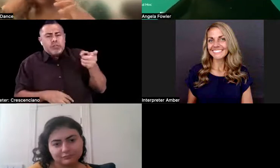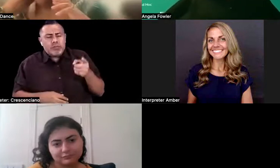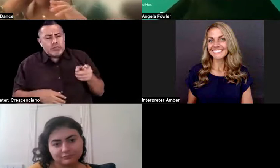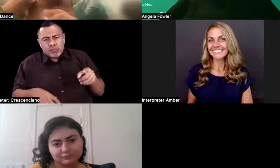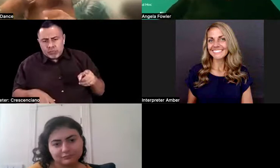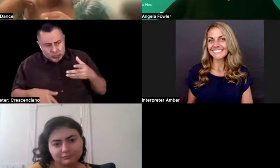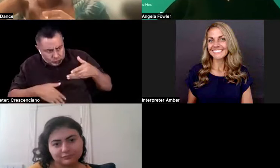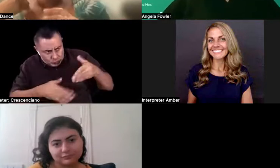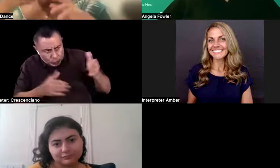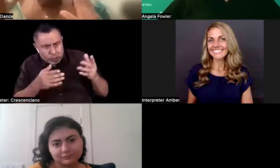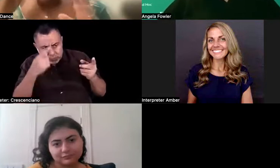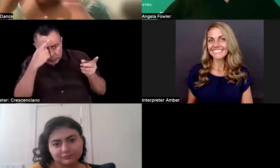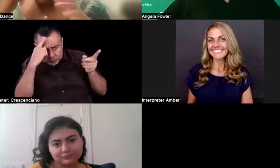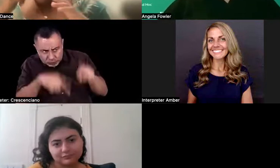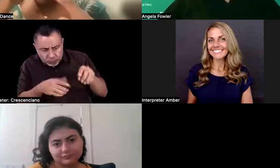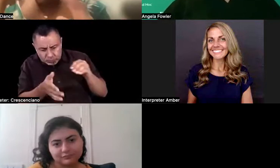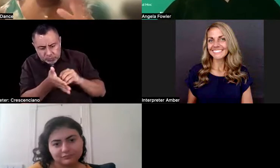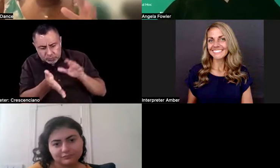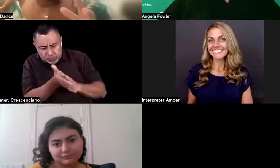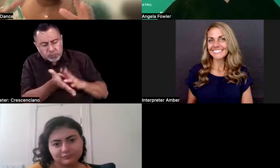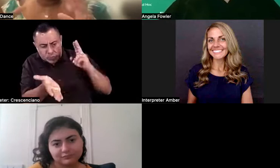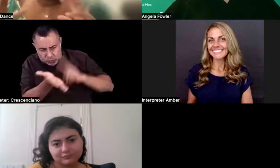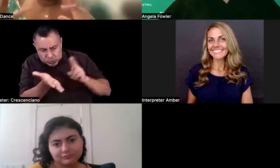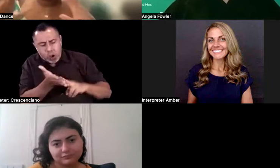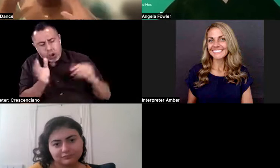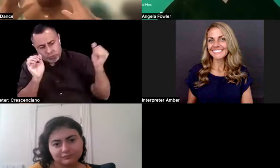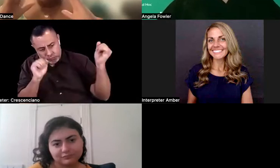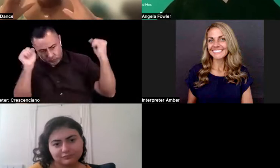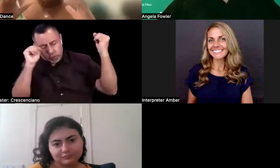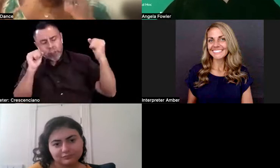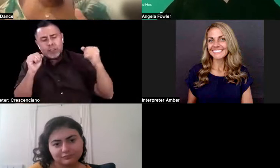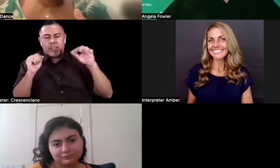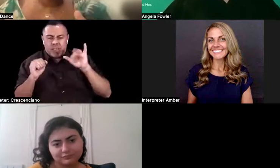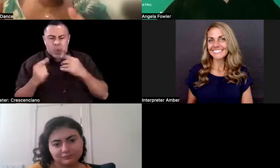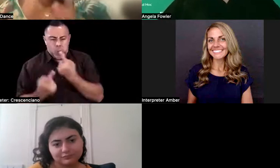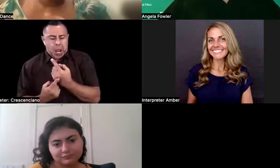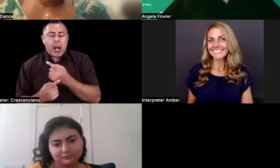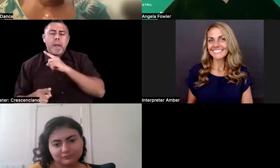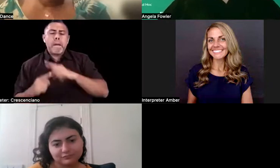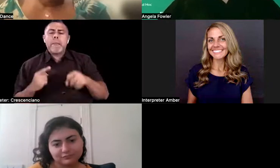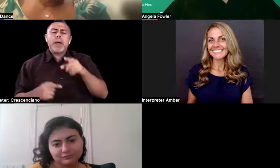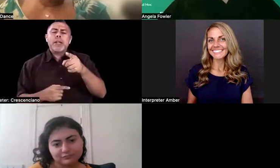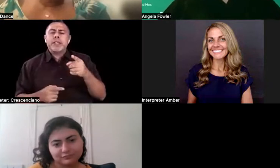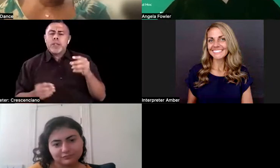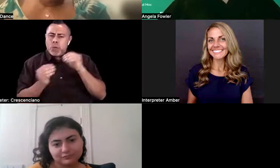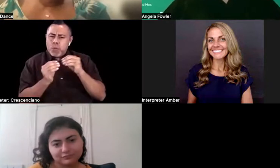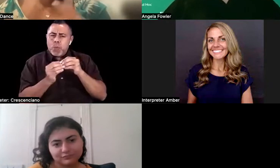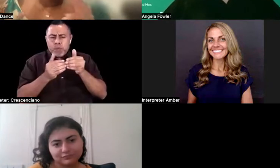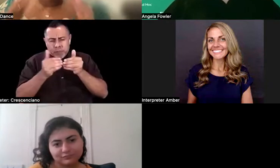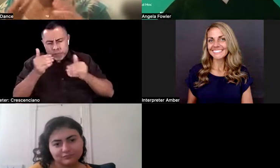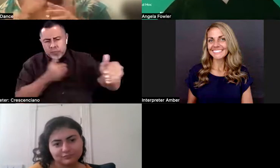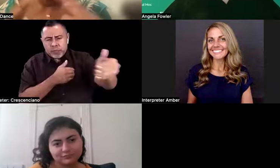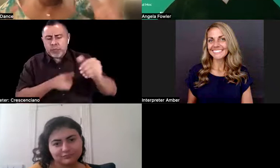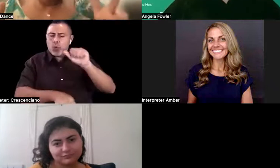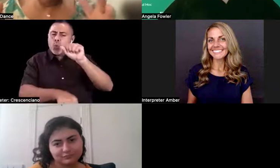you know, accommodations, how do you feel like your workplaces have really been able to address ableism? Um, and I